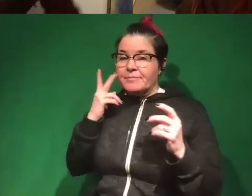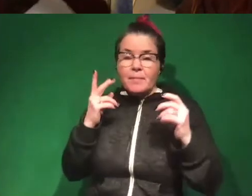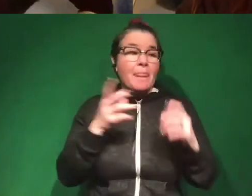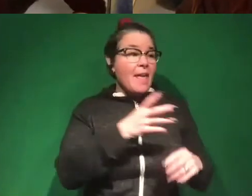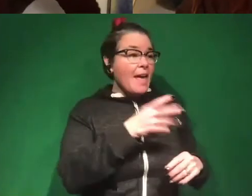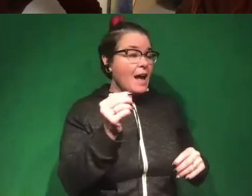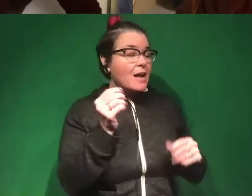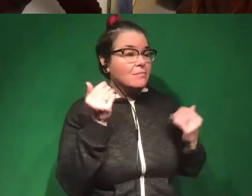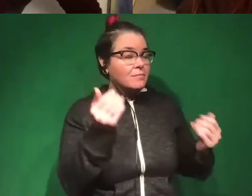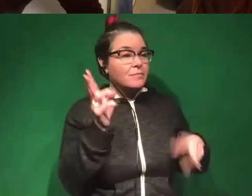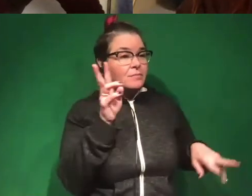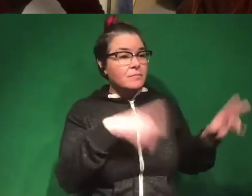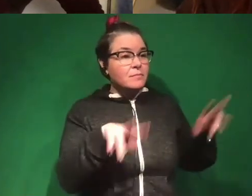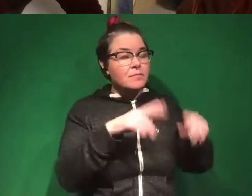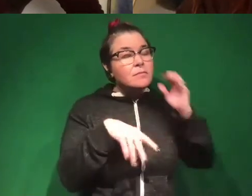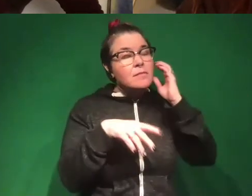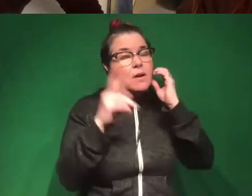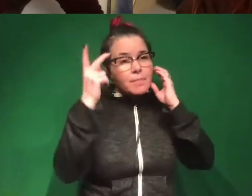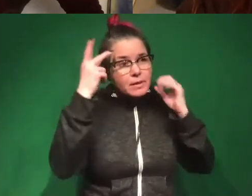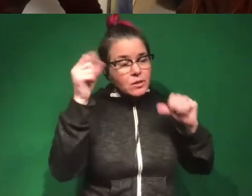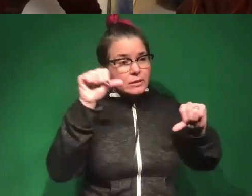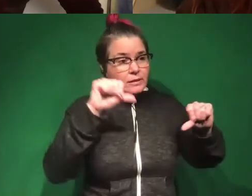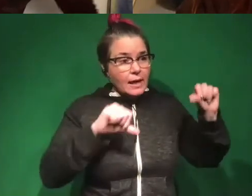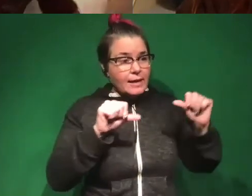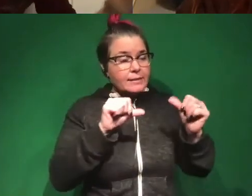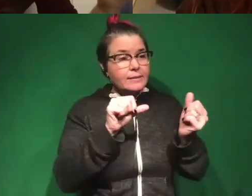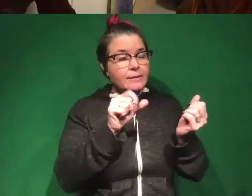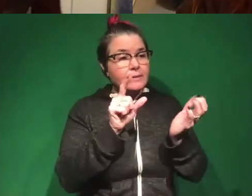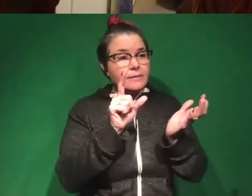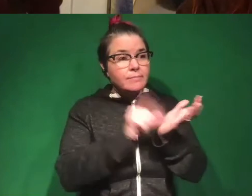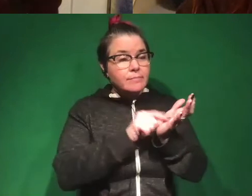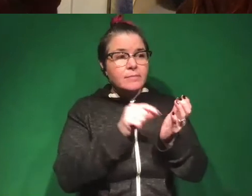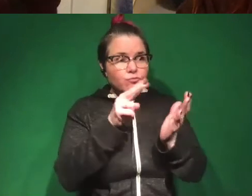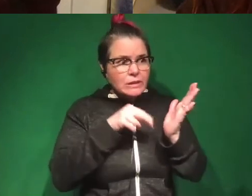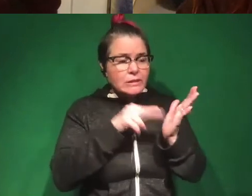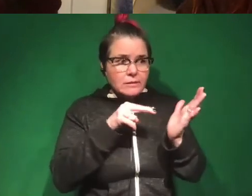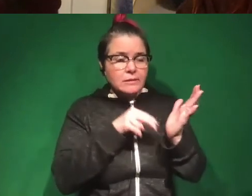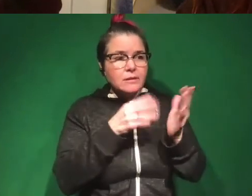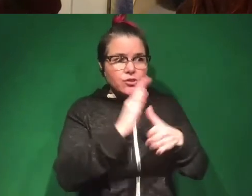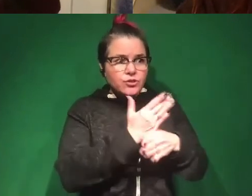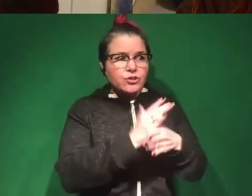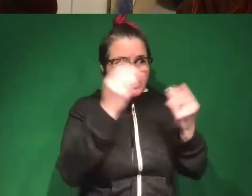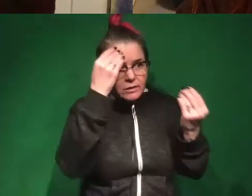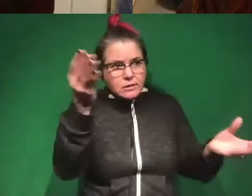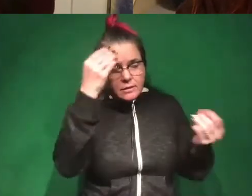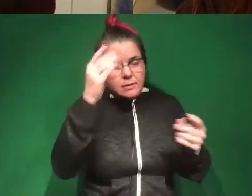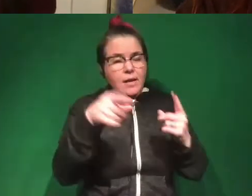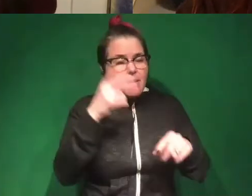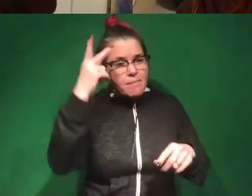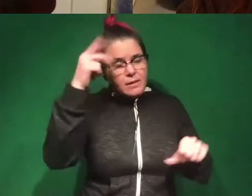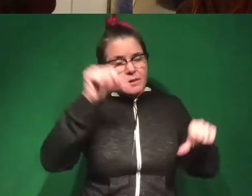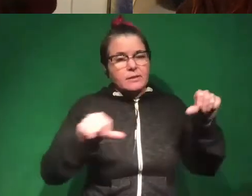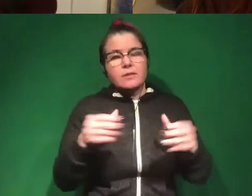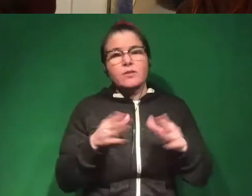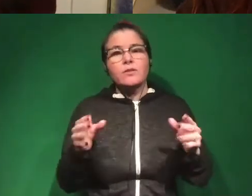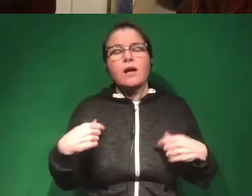know, have a look at, uh, look up political science, uh, papers and read them and, uh, share the good news about political science. Uh, you know, I